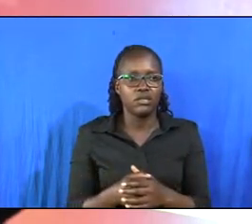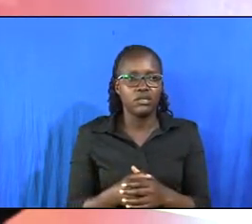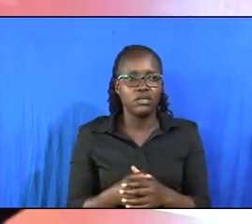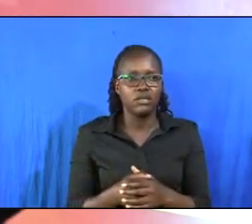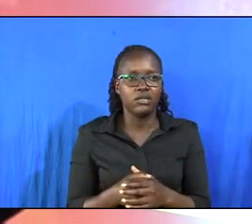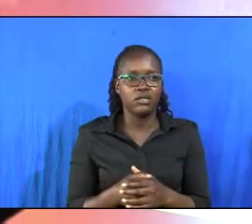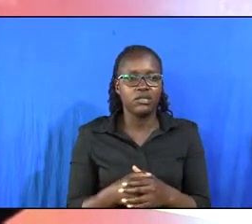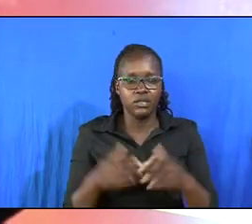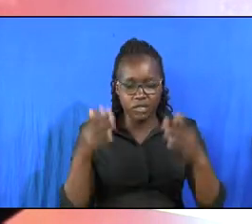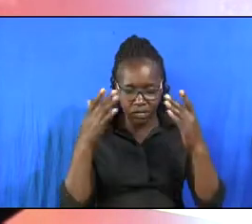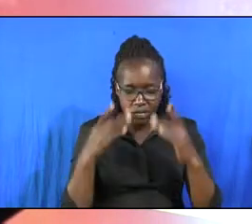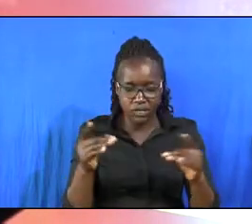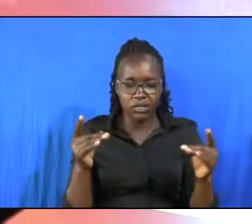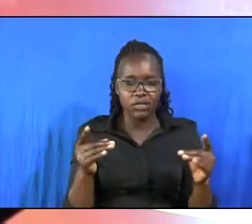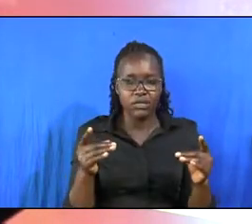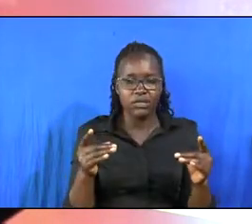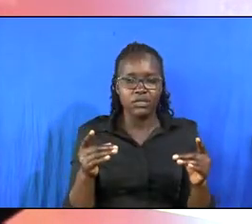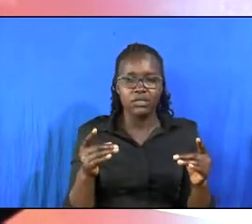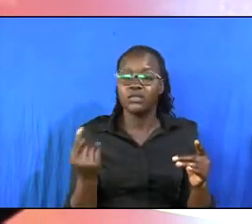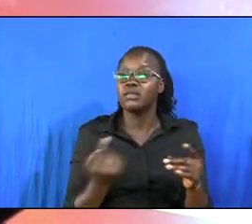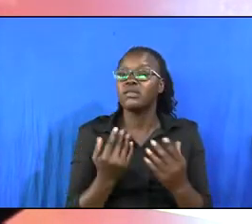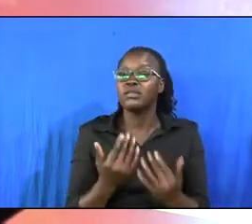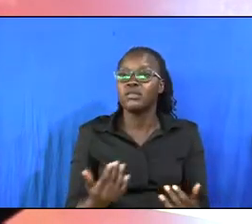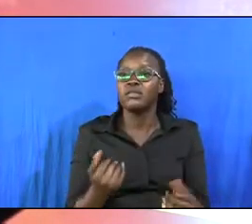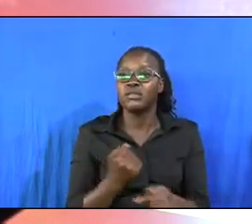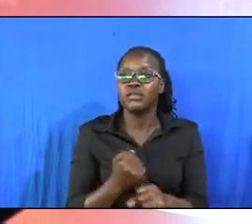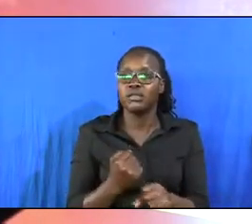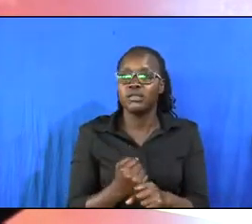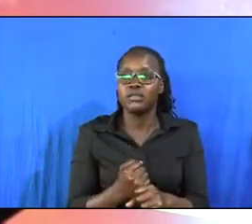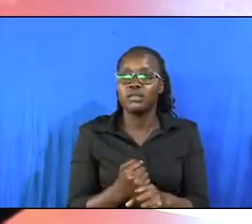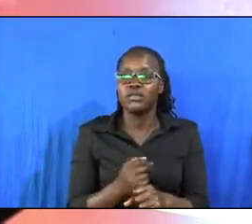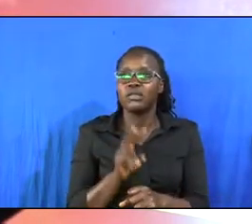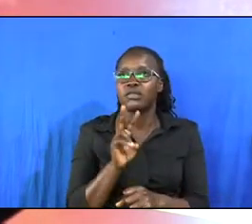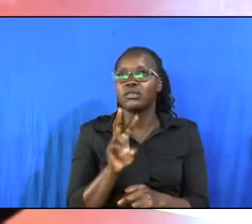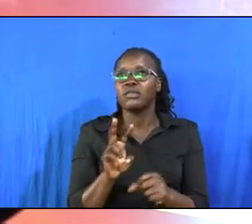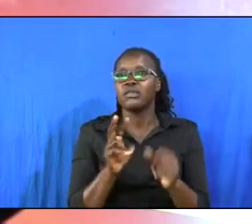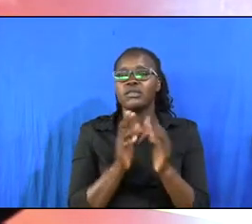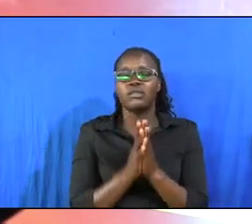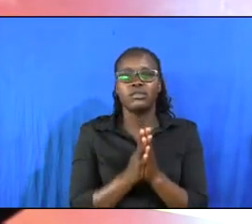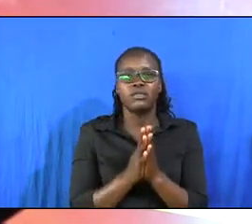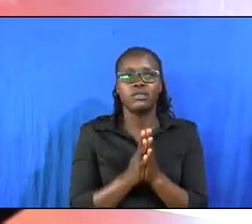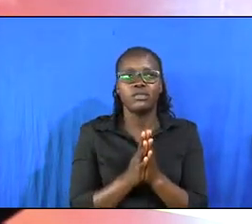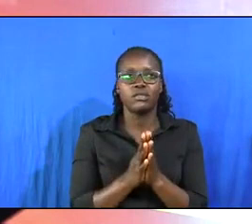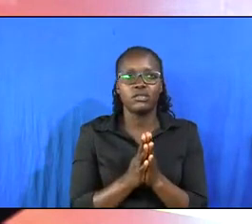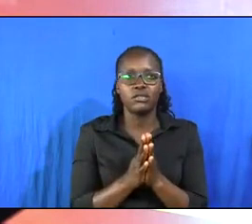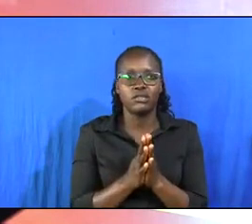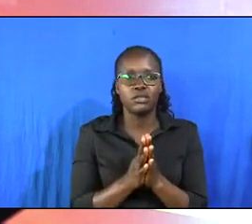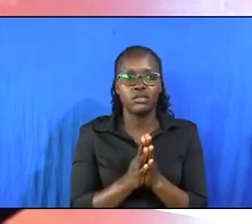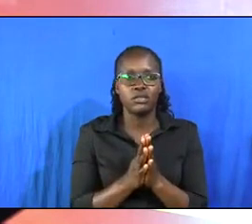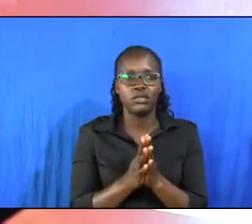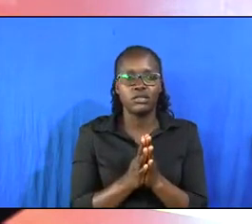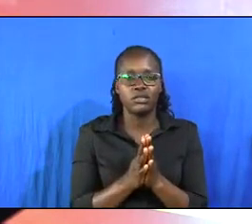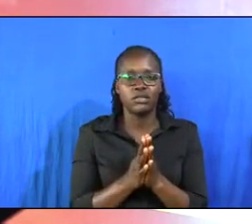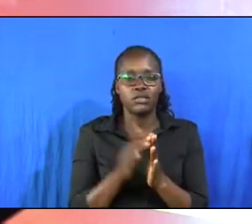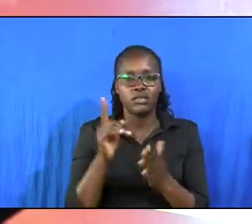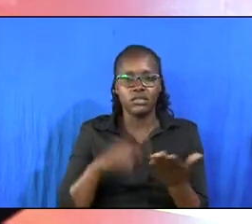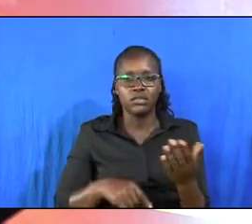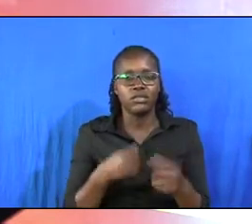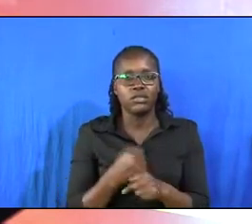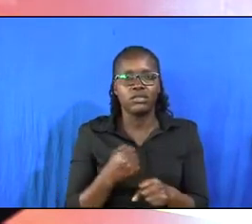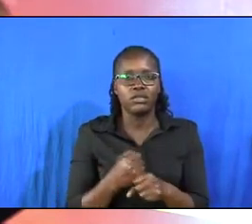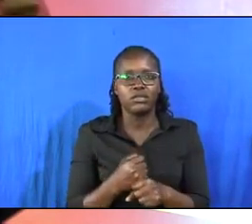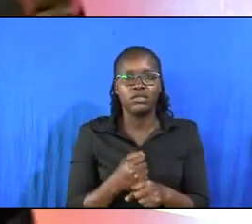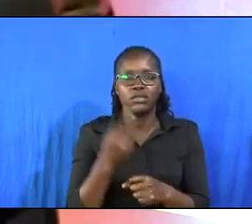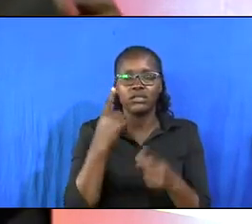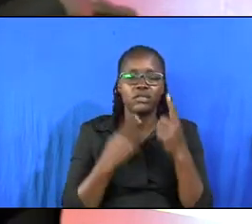deep inside of you, the only thing you can do is to watch and pray. What you can do is to